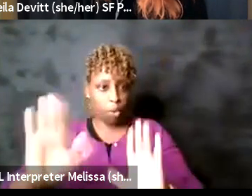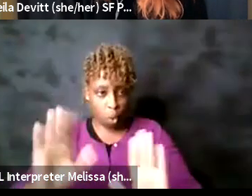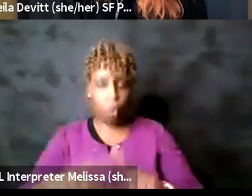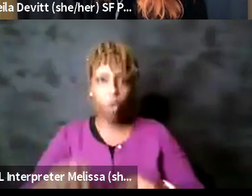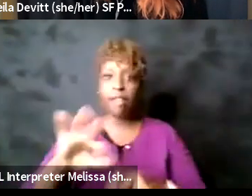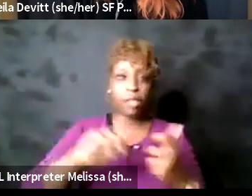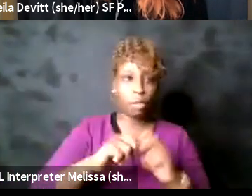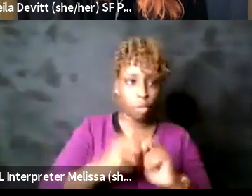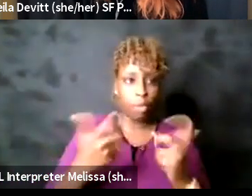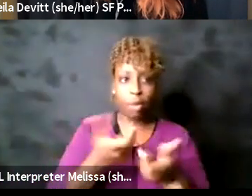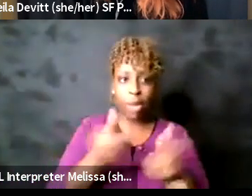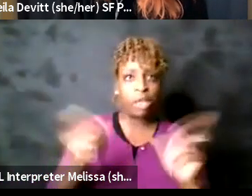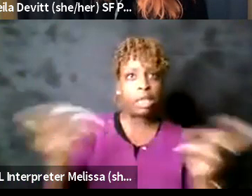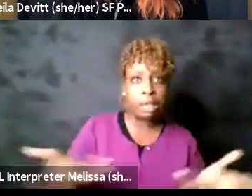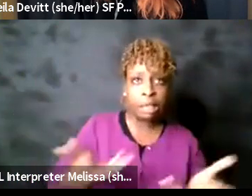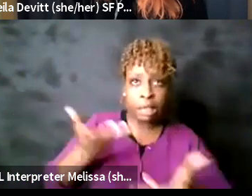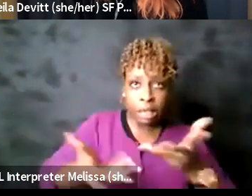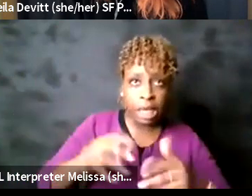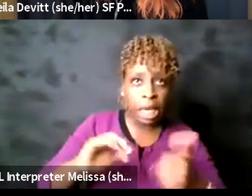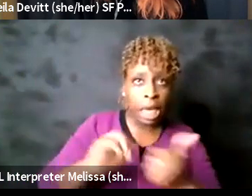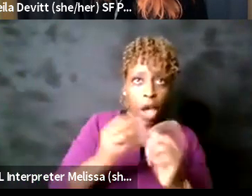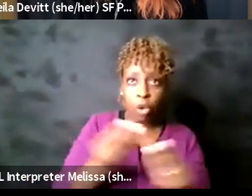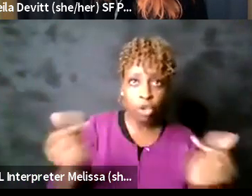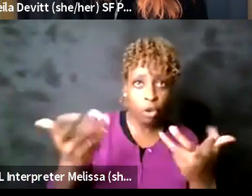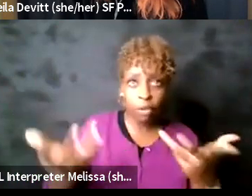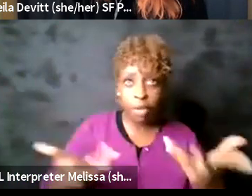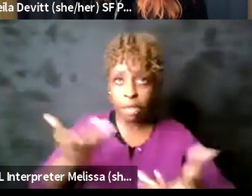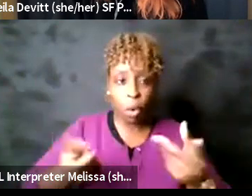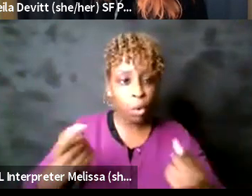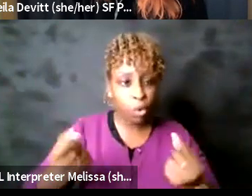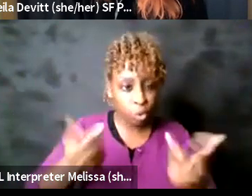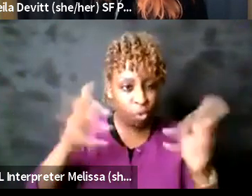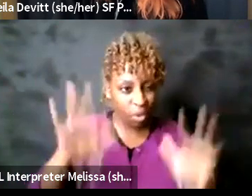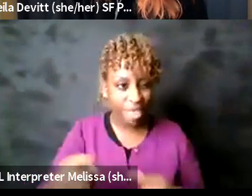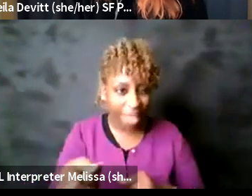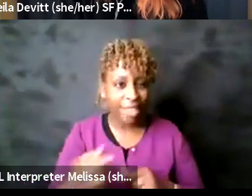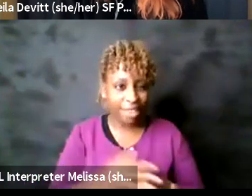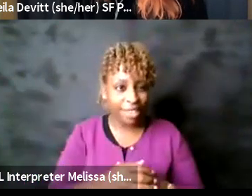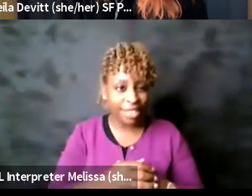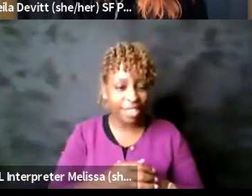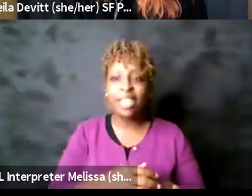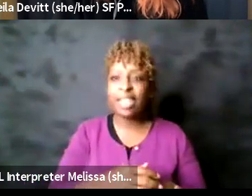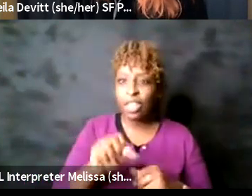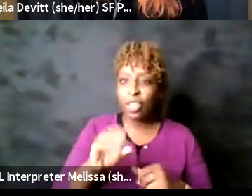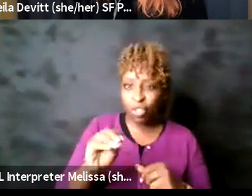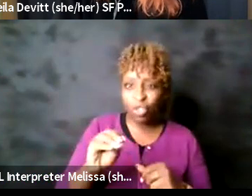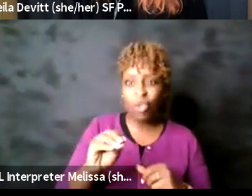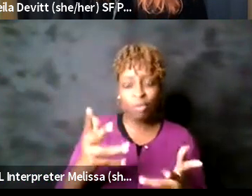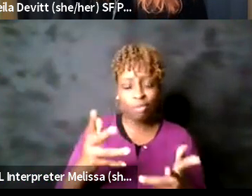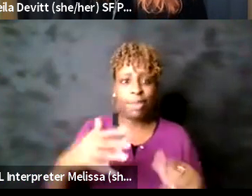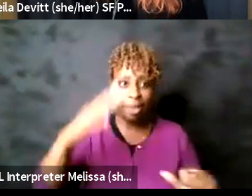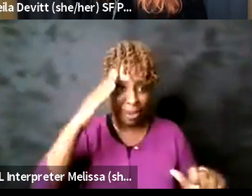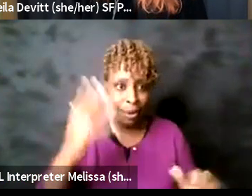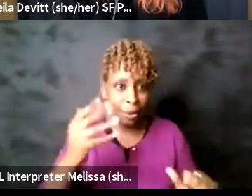way uh it's not being again kind of off gas to other folks because often as I'm sure most folks know come from a place of inner